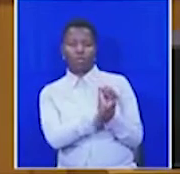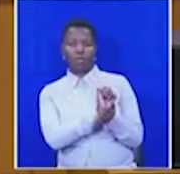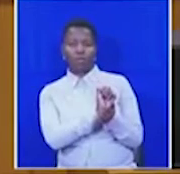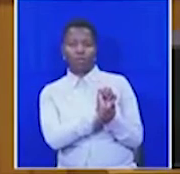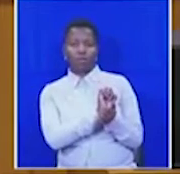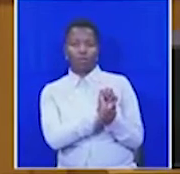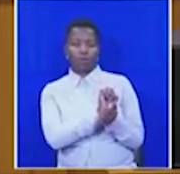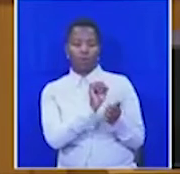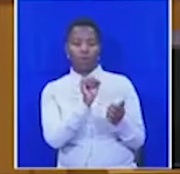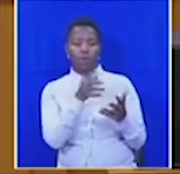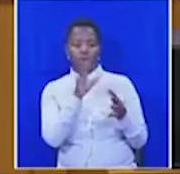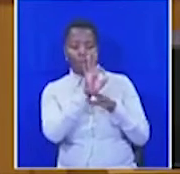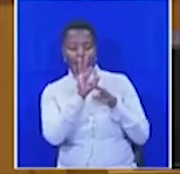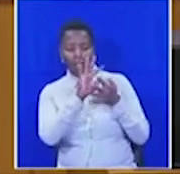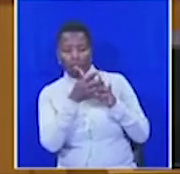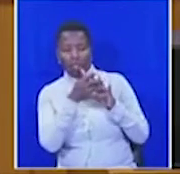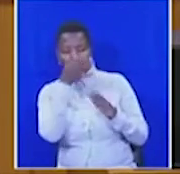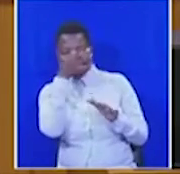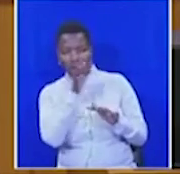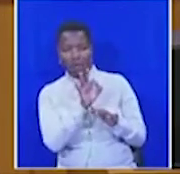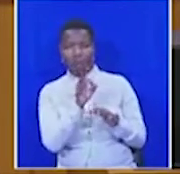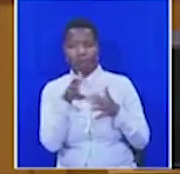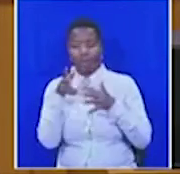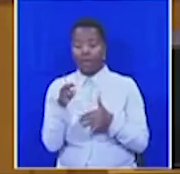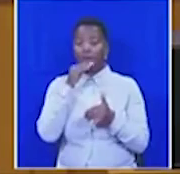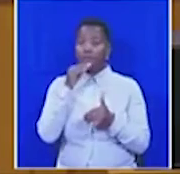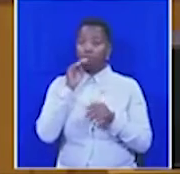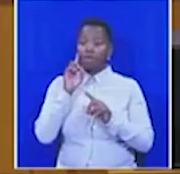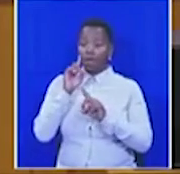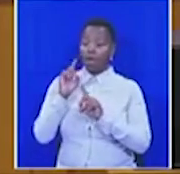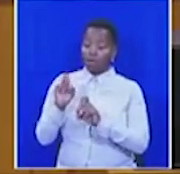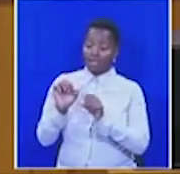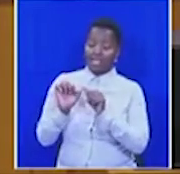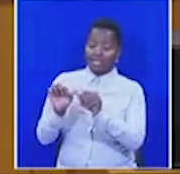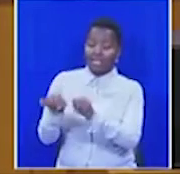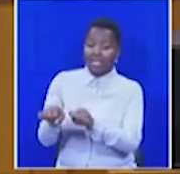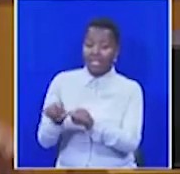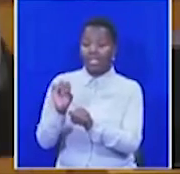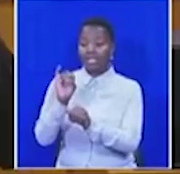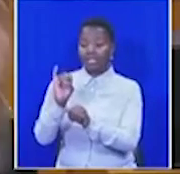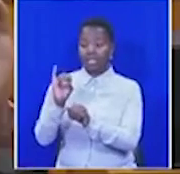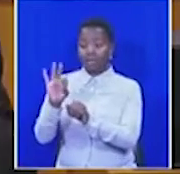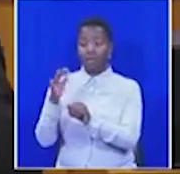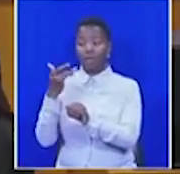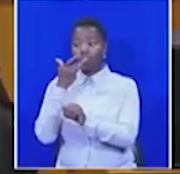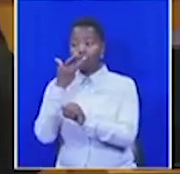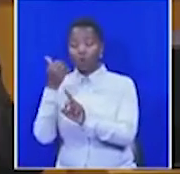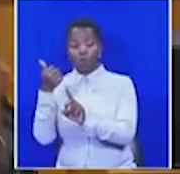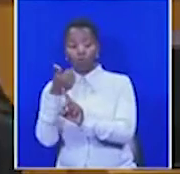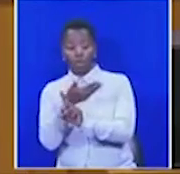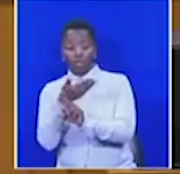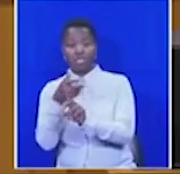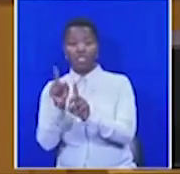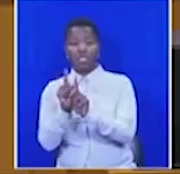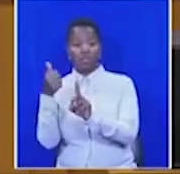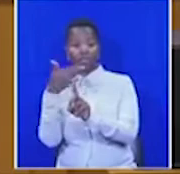espionage. What he actually said was that the investigation was ongoing and that if charges were preferred, including charges against